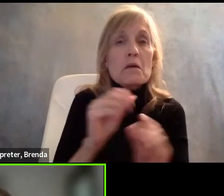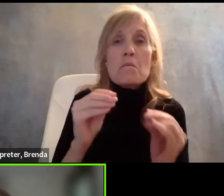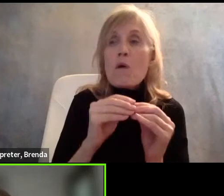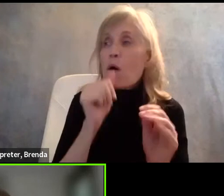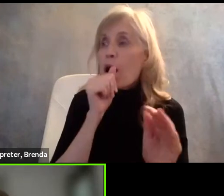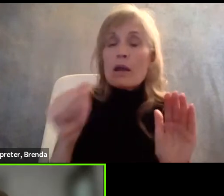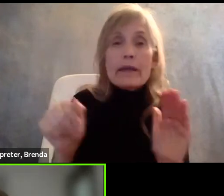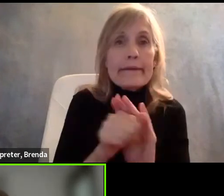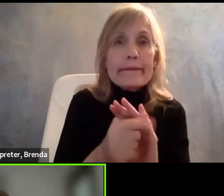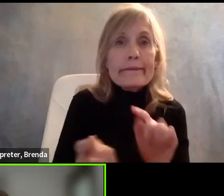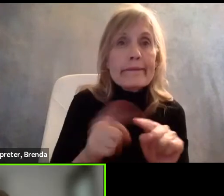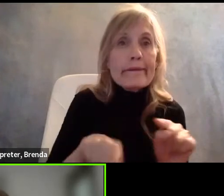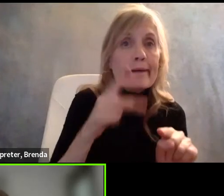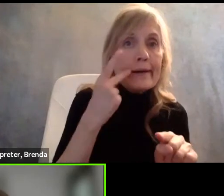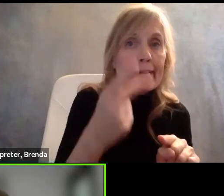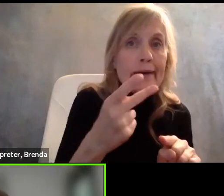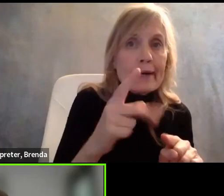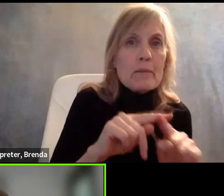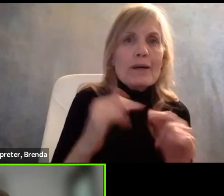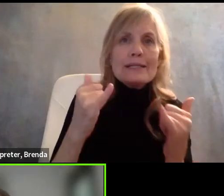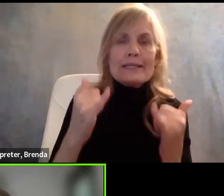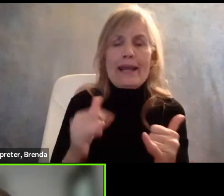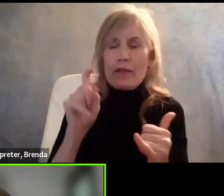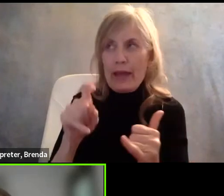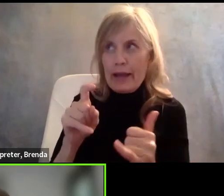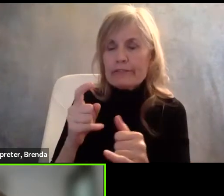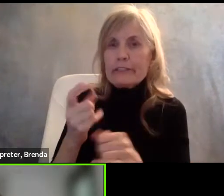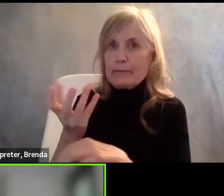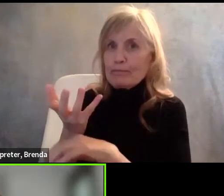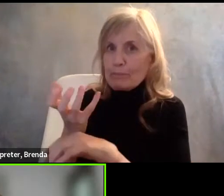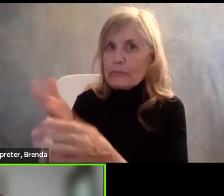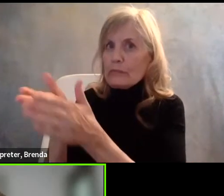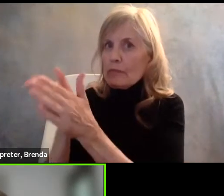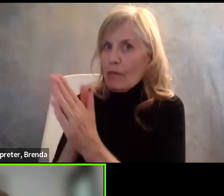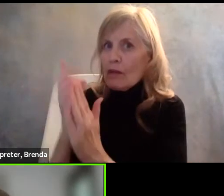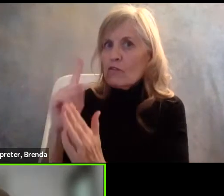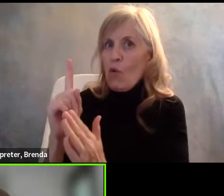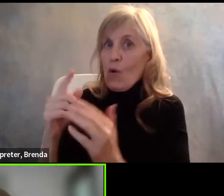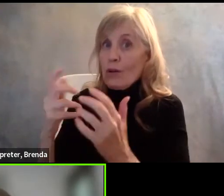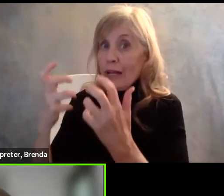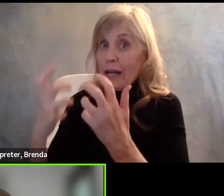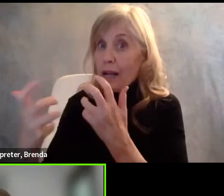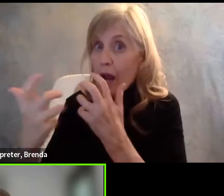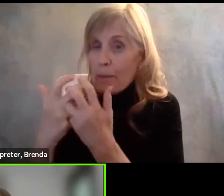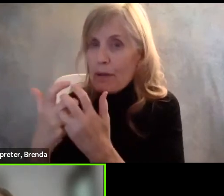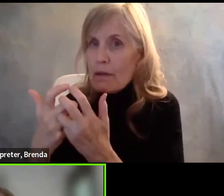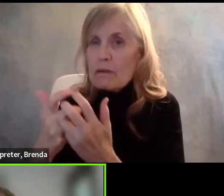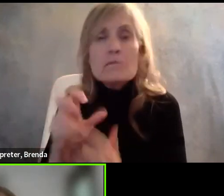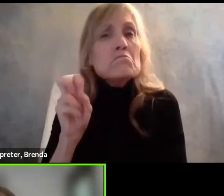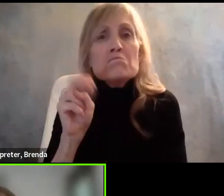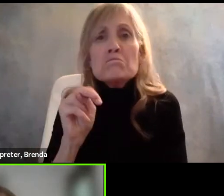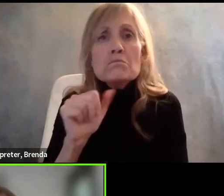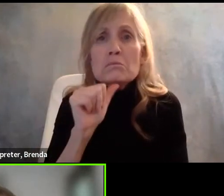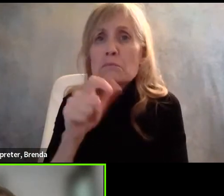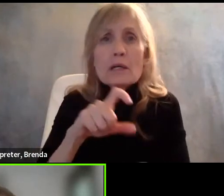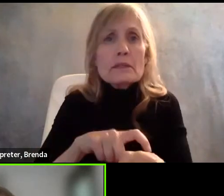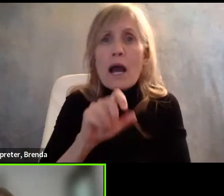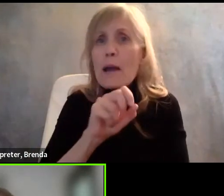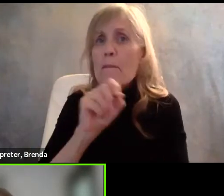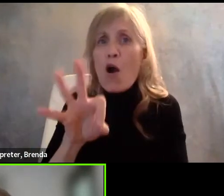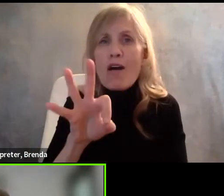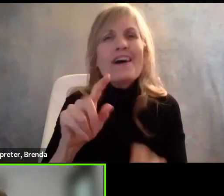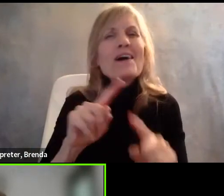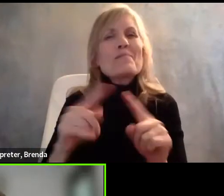Now they have to request accommodations, which often leads, even if the person doesn't need time off, leads to their